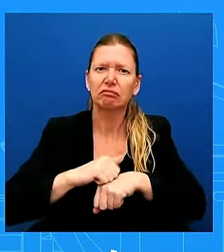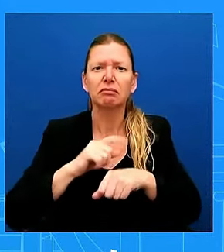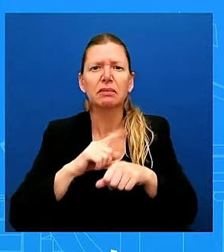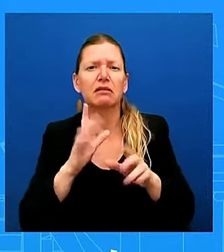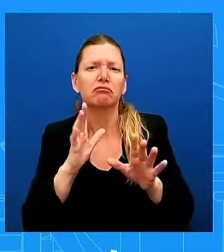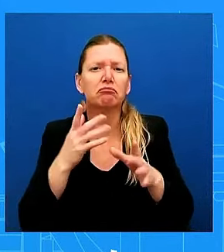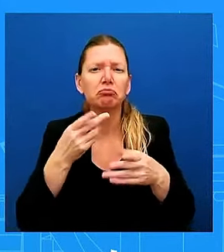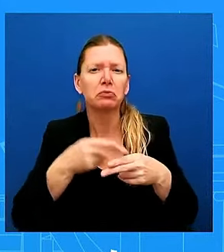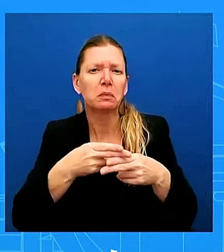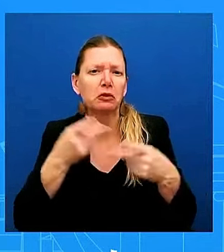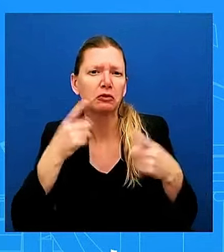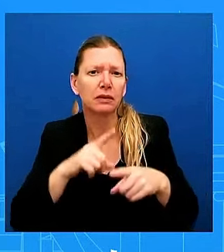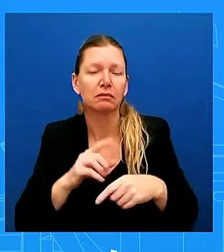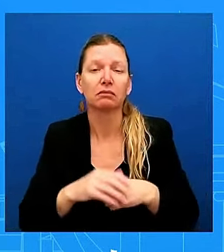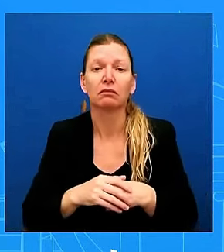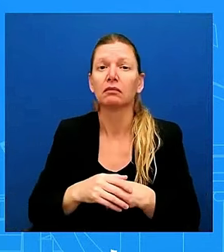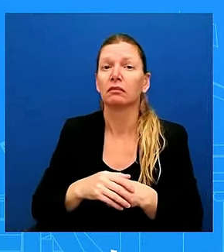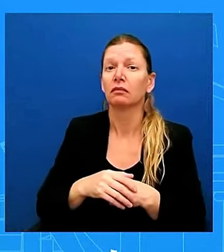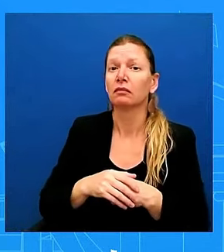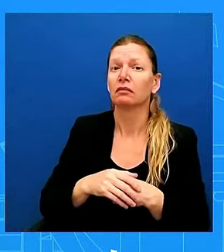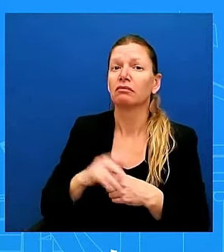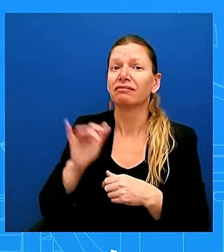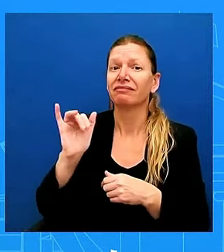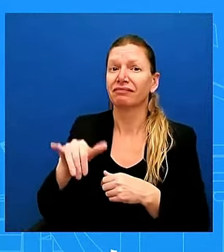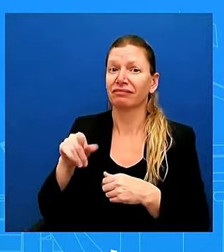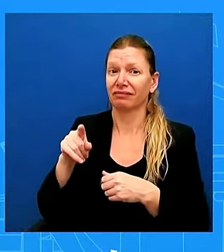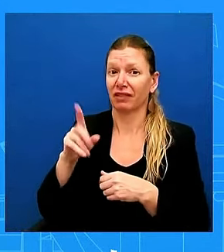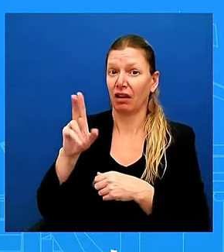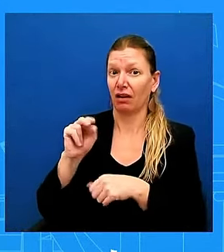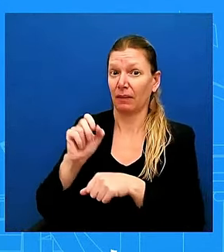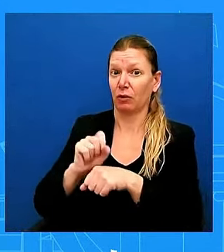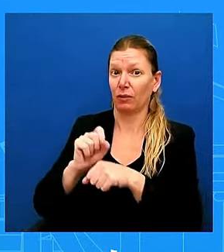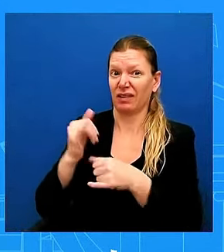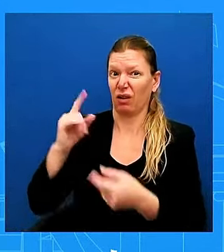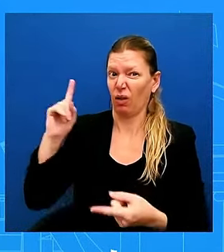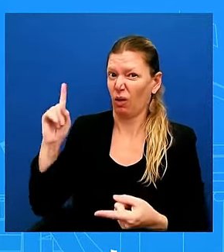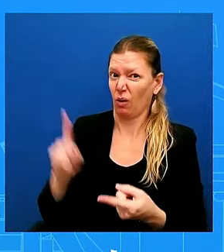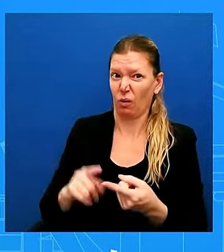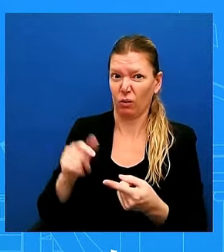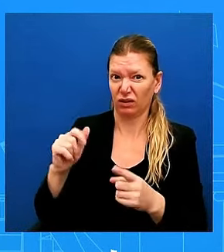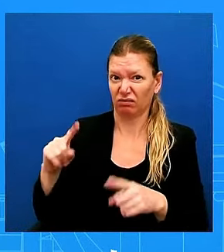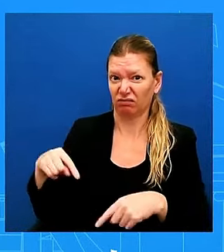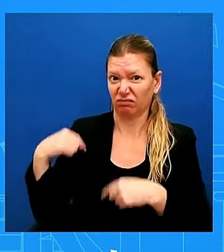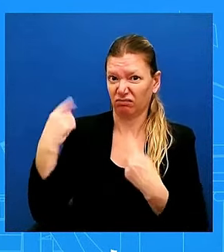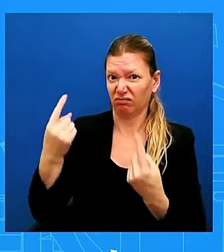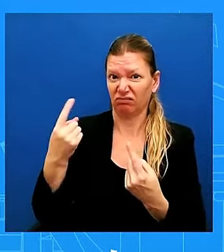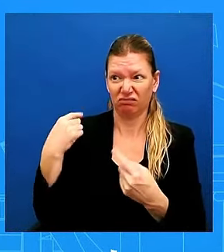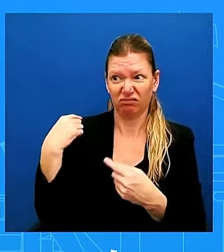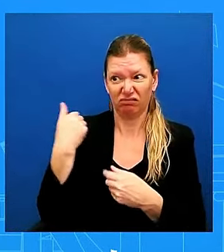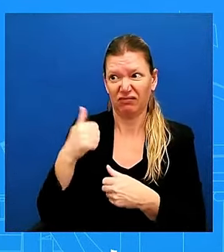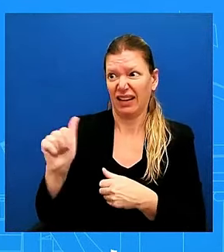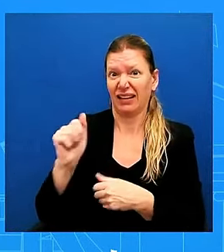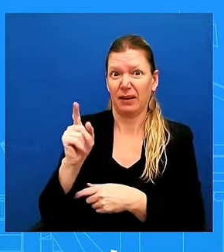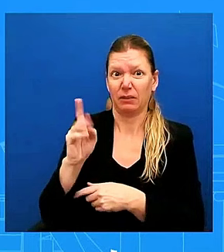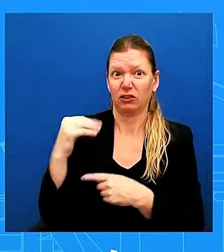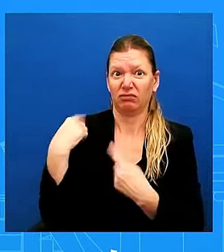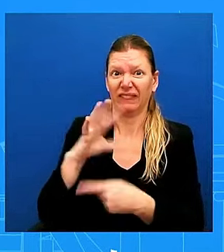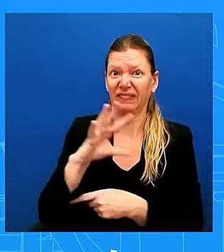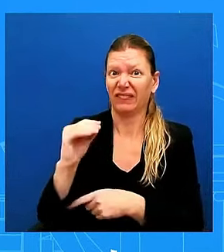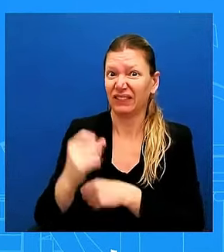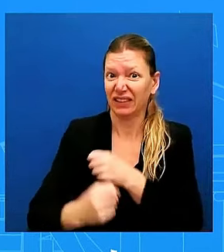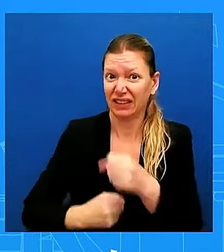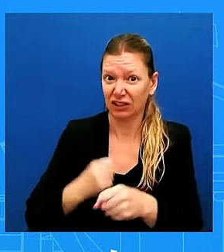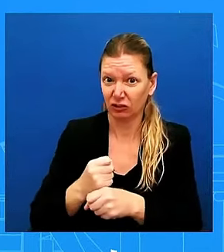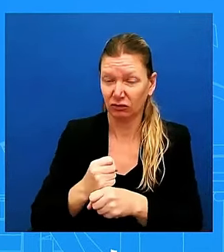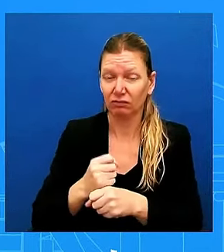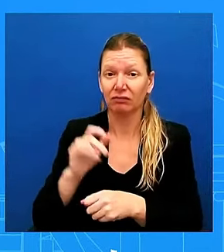in 50 years. And we have seen inflation come back down to pre-pandemic levels. That is exactly the